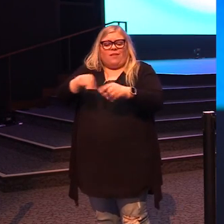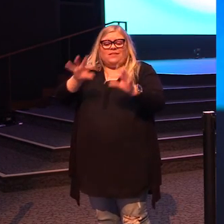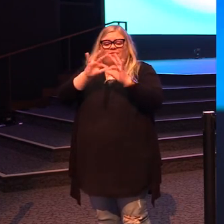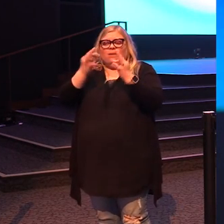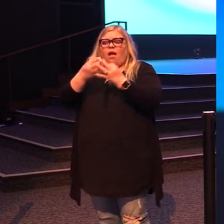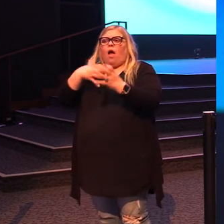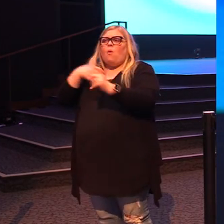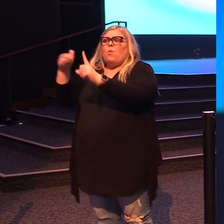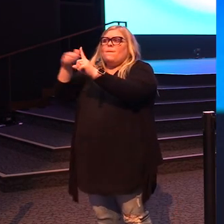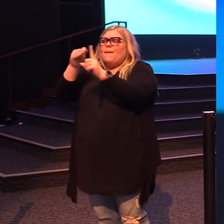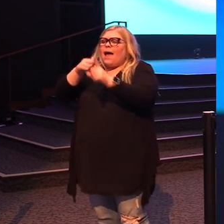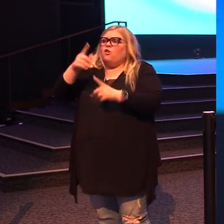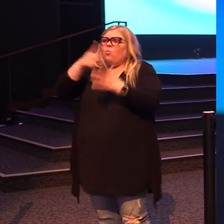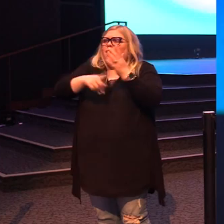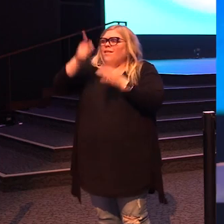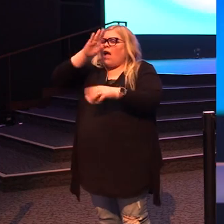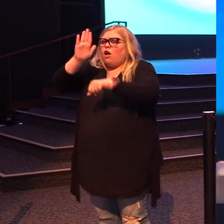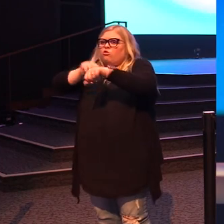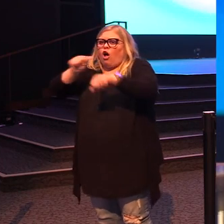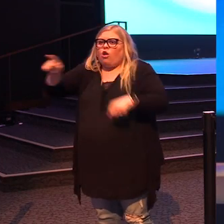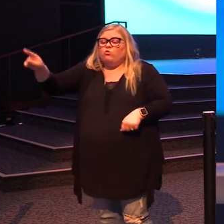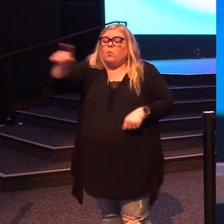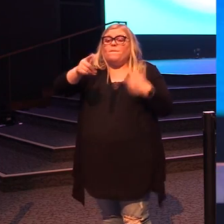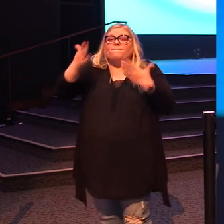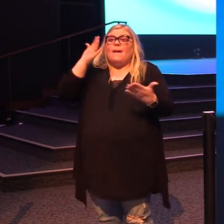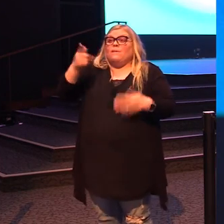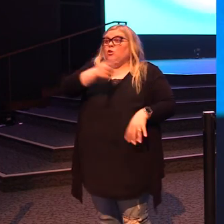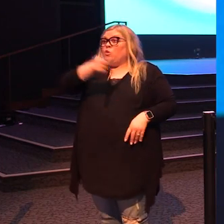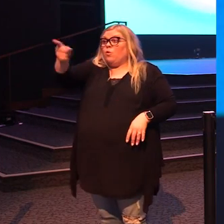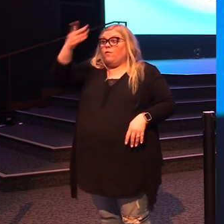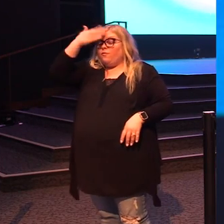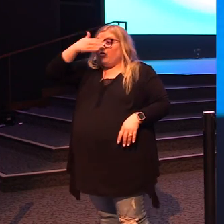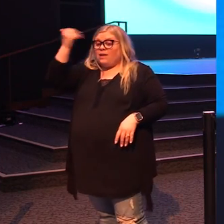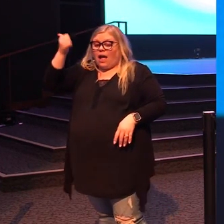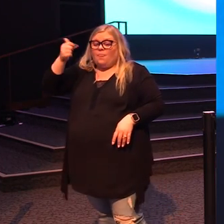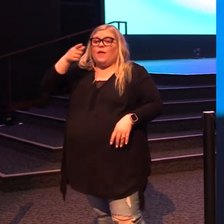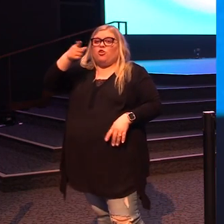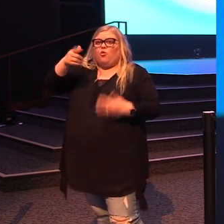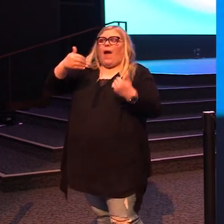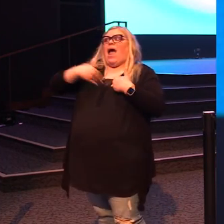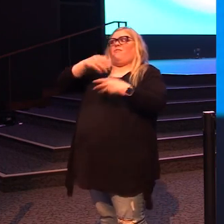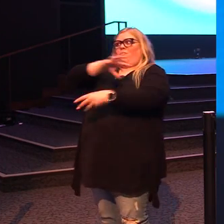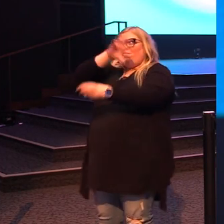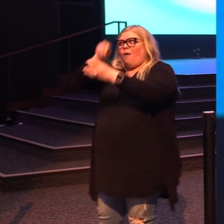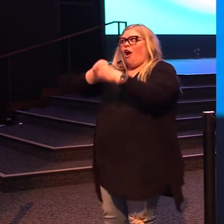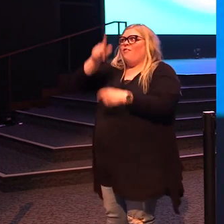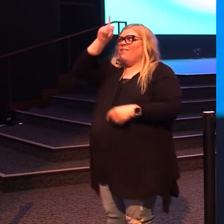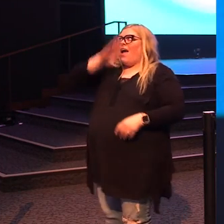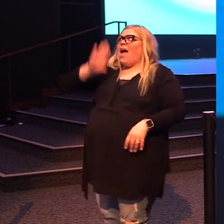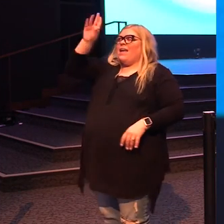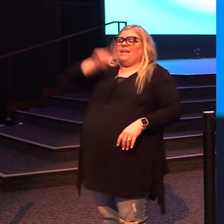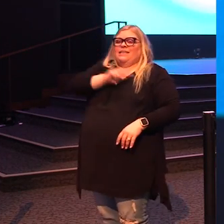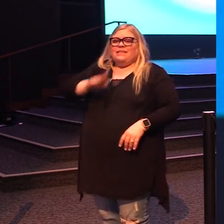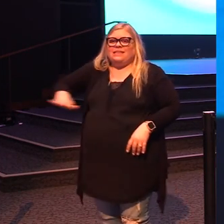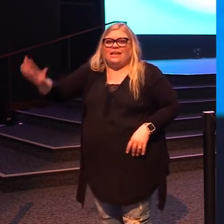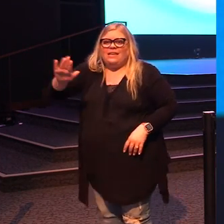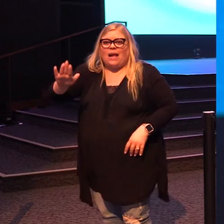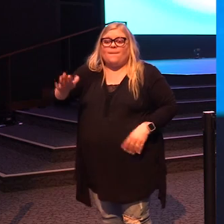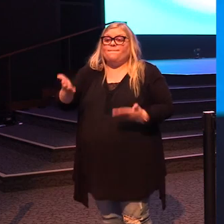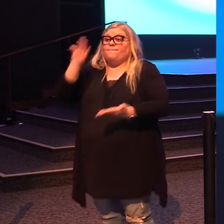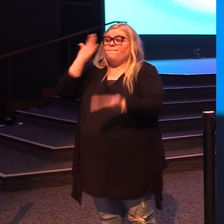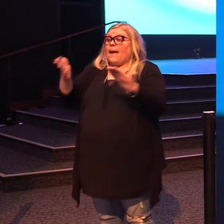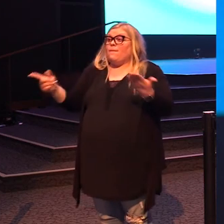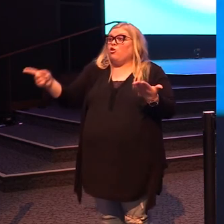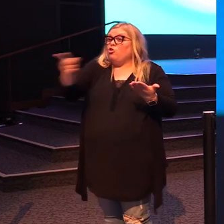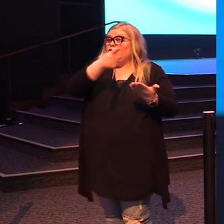your call, of your assignment. Because maybe you have forgotten that you have a part to play in the kingdom of God. Maybe you've forgotten that you